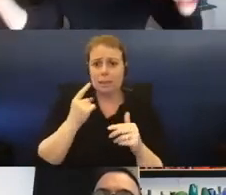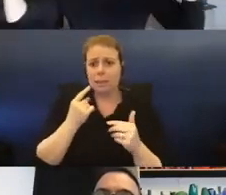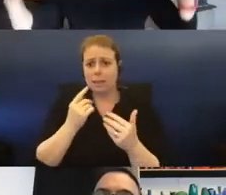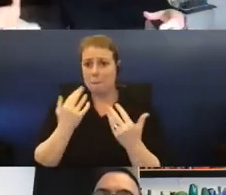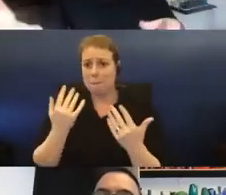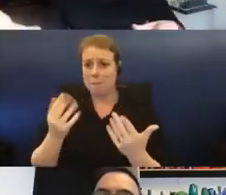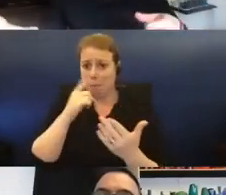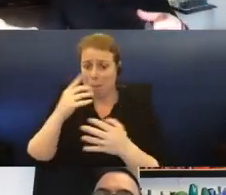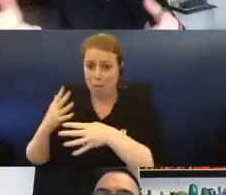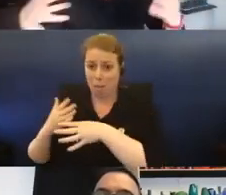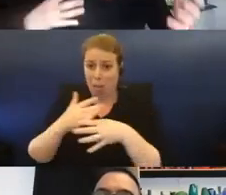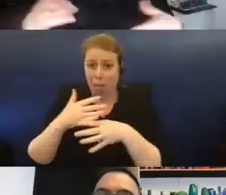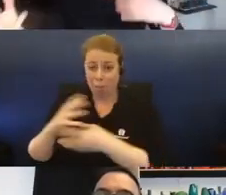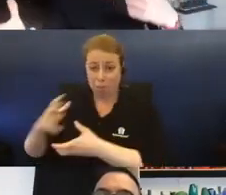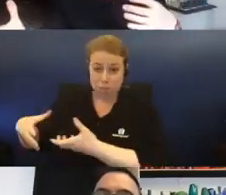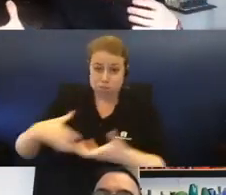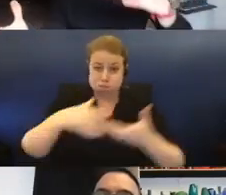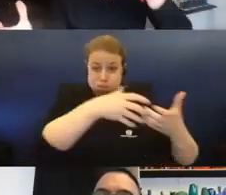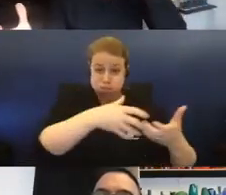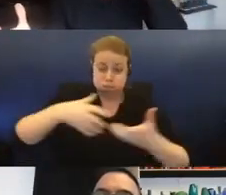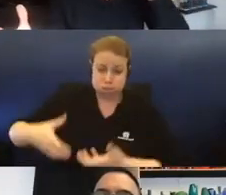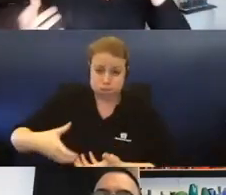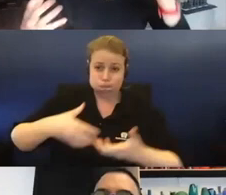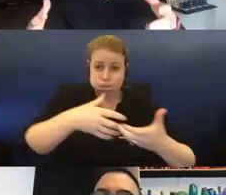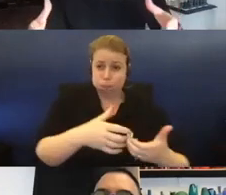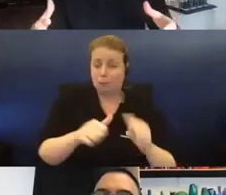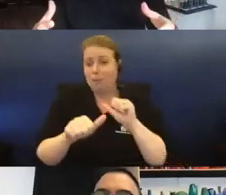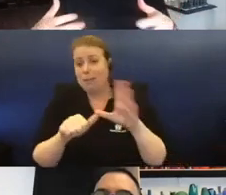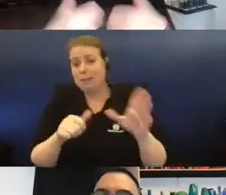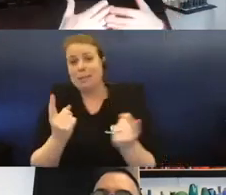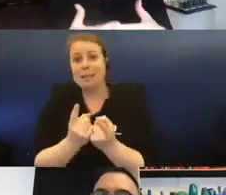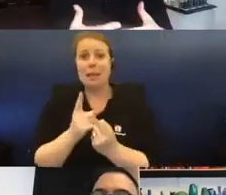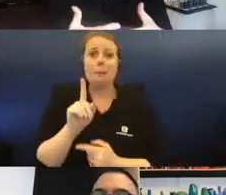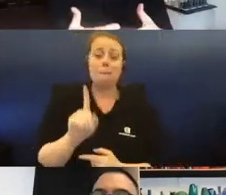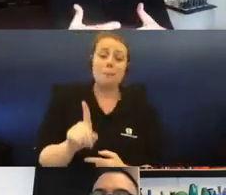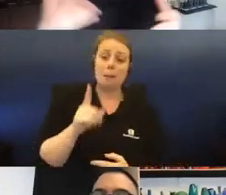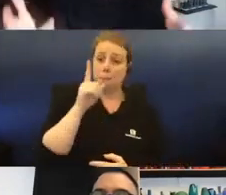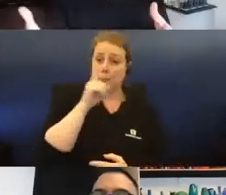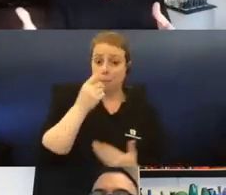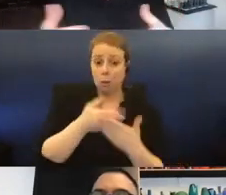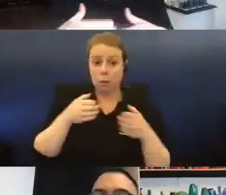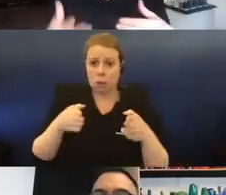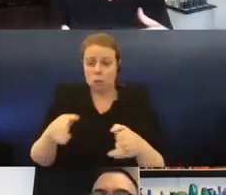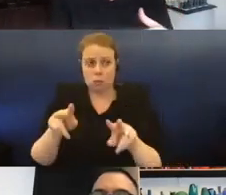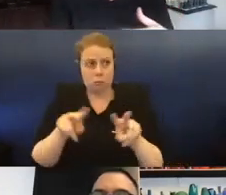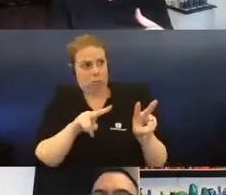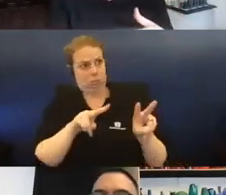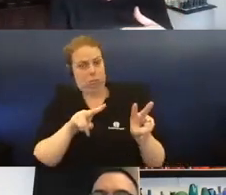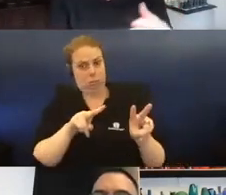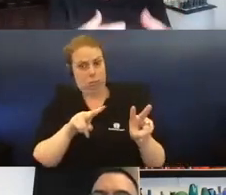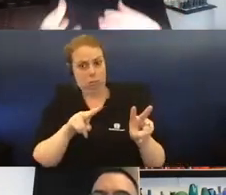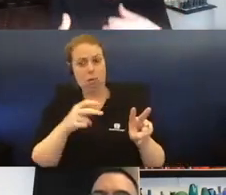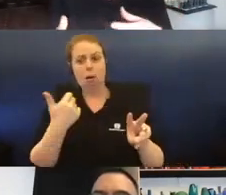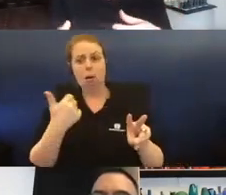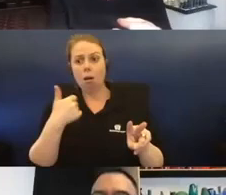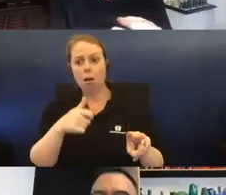lugging them up the fifth floor manually, and it was just an incredible thing. And people on the streets who saw this, they recognized the monuments and